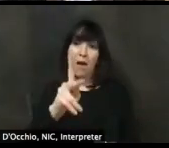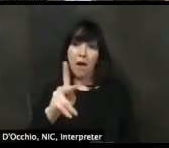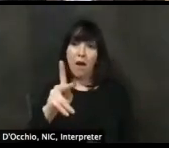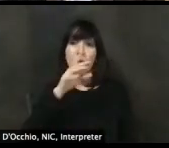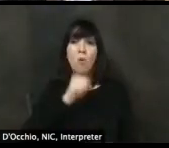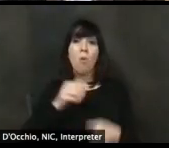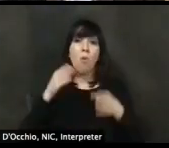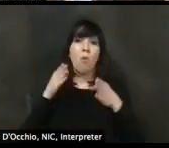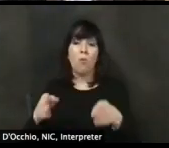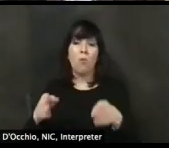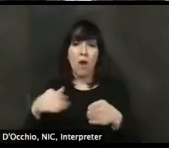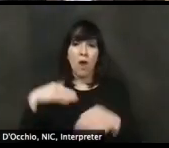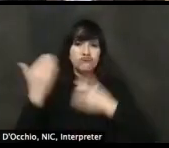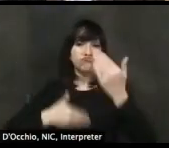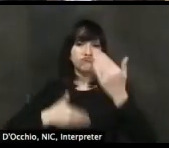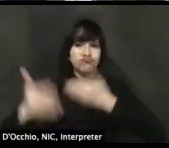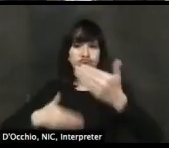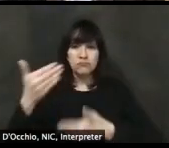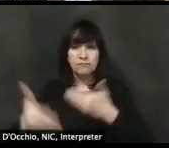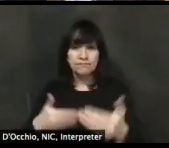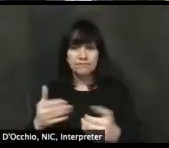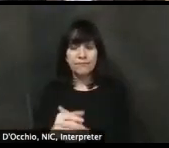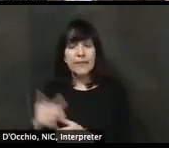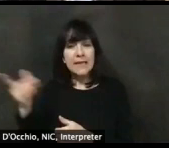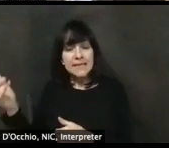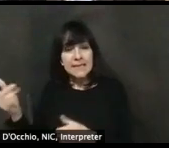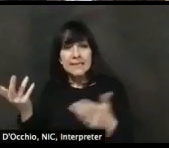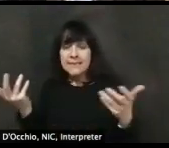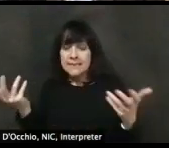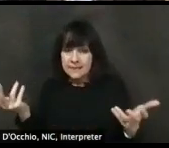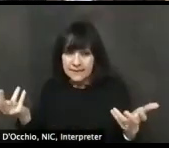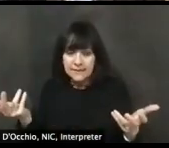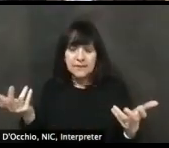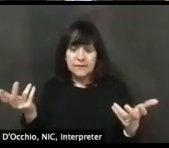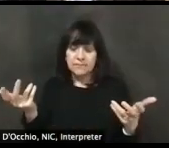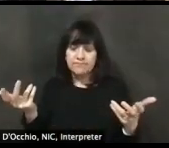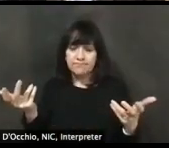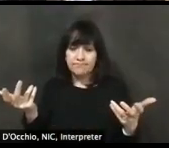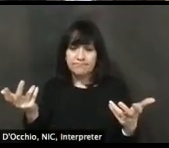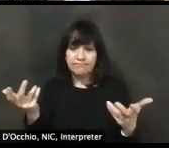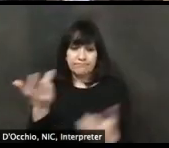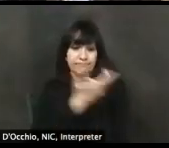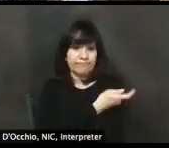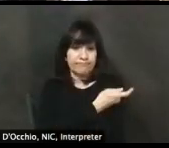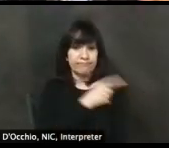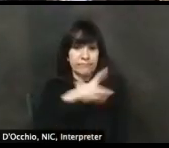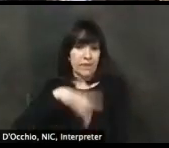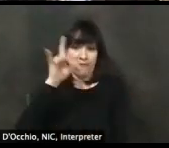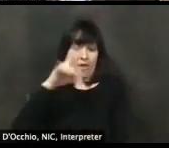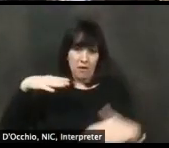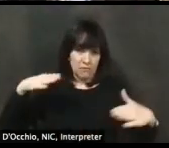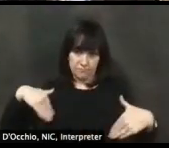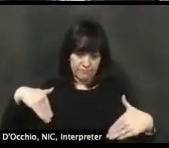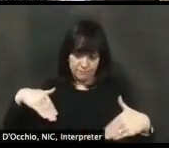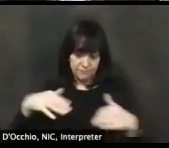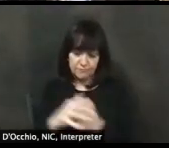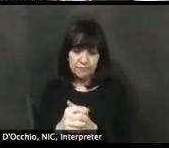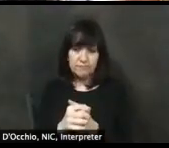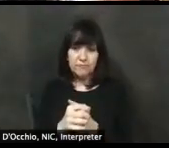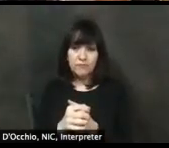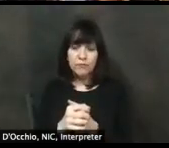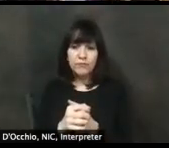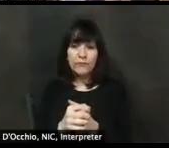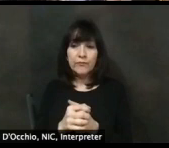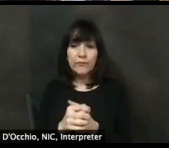and our testing and our contact tracing so that we can really, really keep our finger on the pulse of,